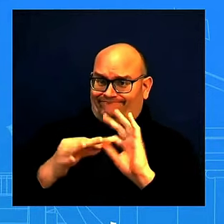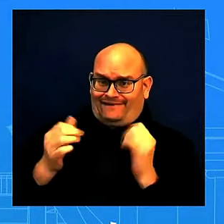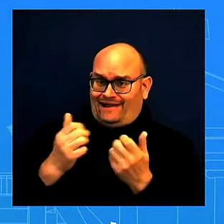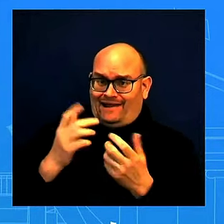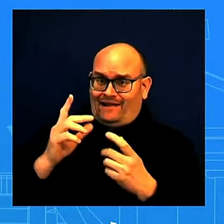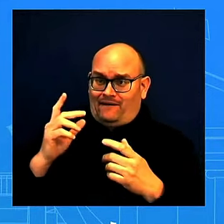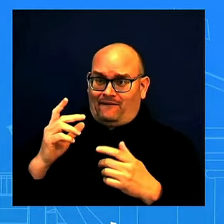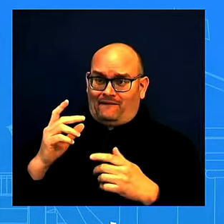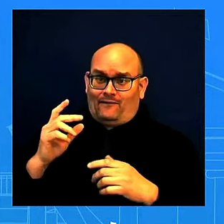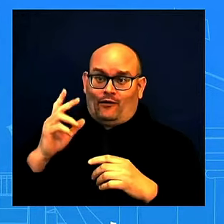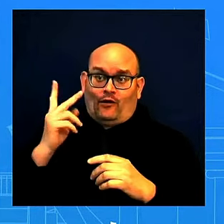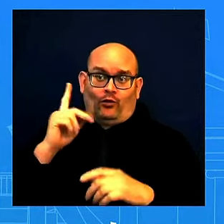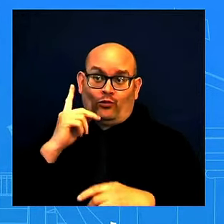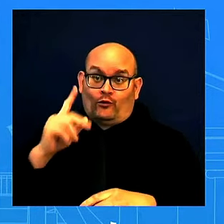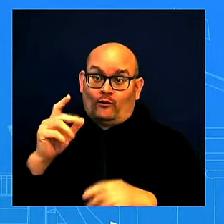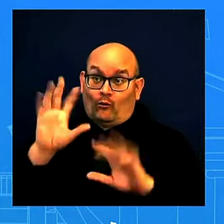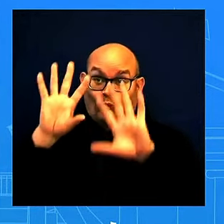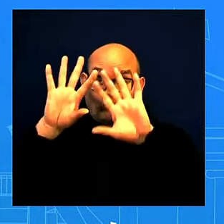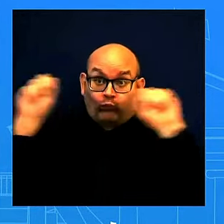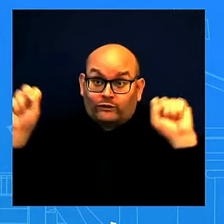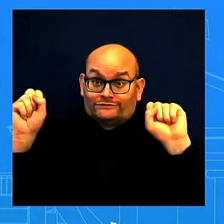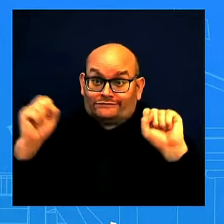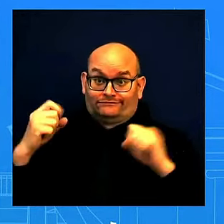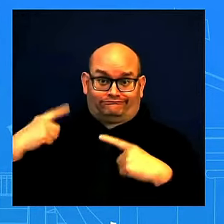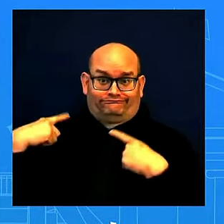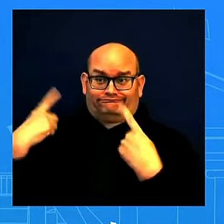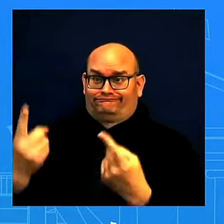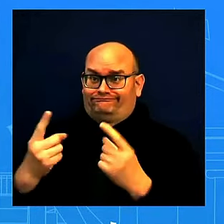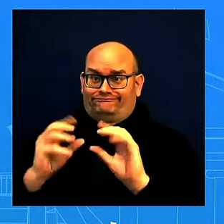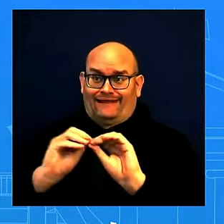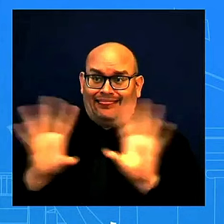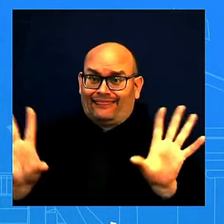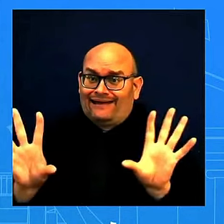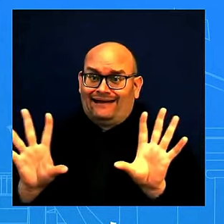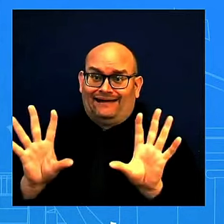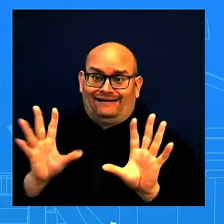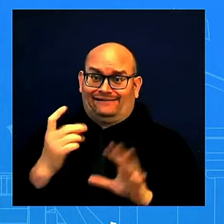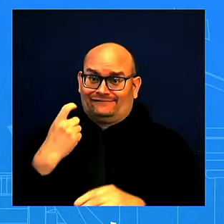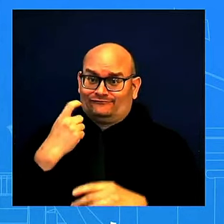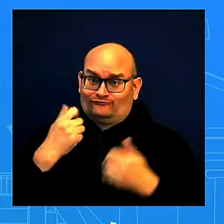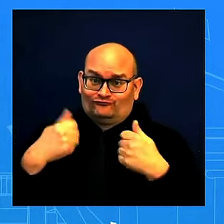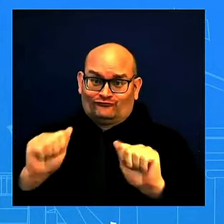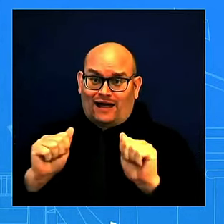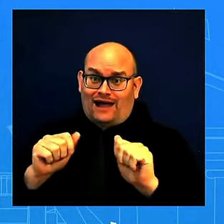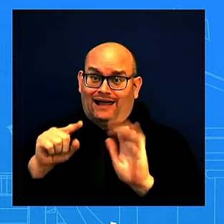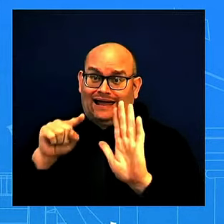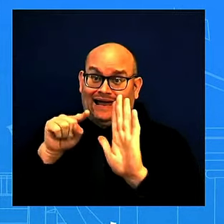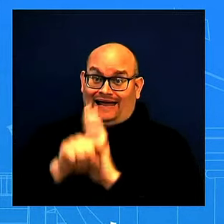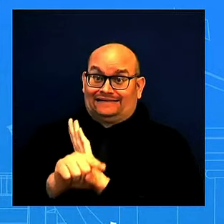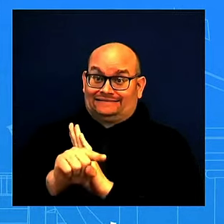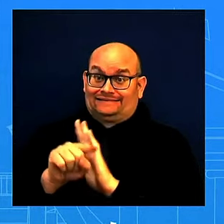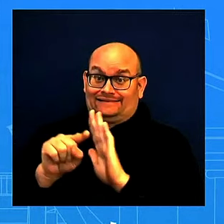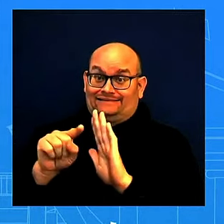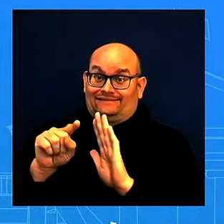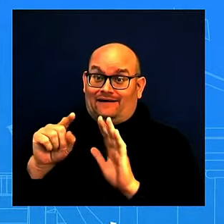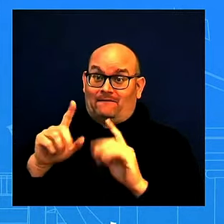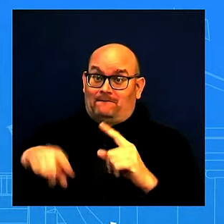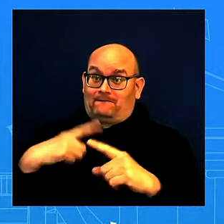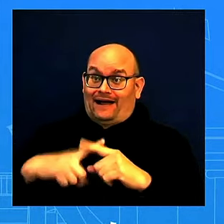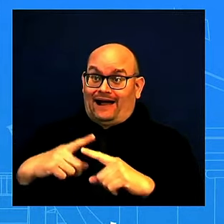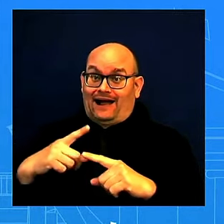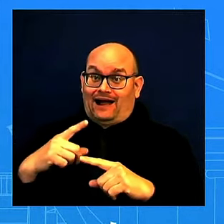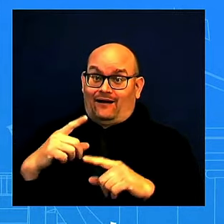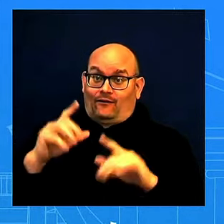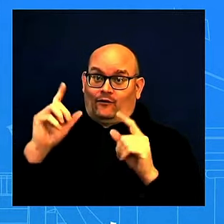clear, and very recently after the assassination attempt of the last President, about lowing rhetoric, right? Lowing